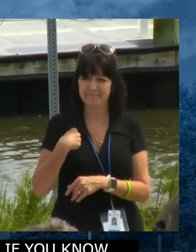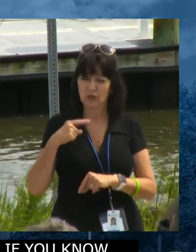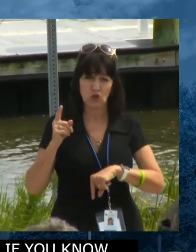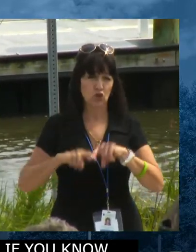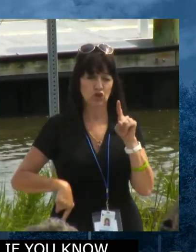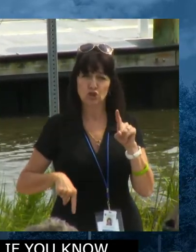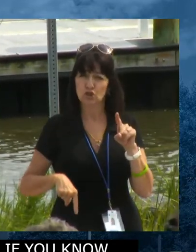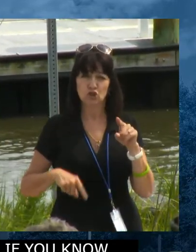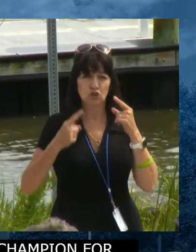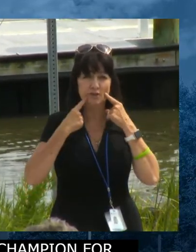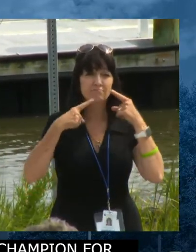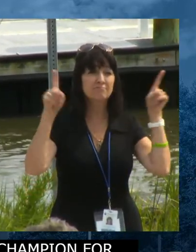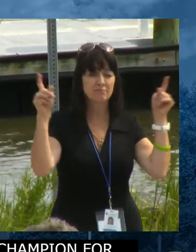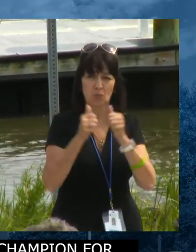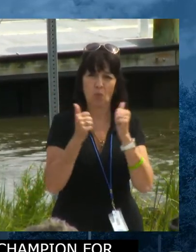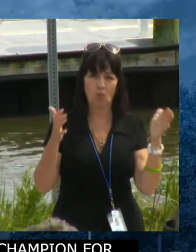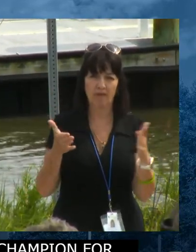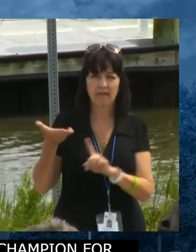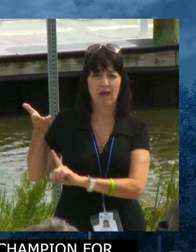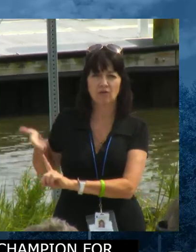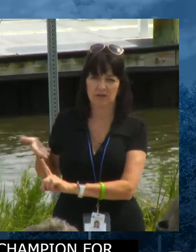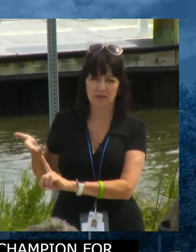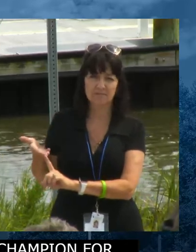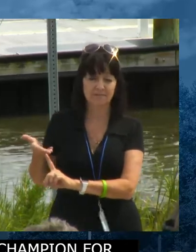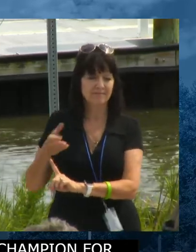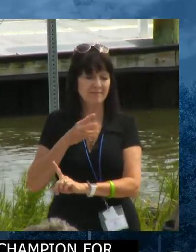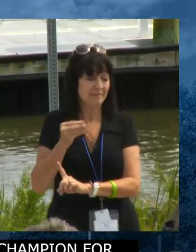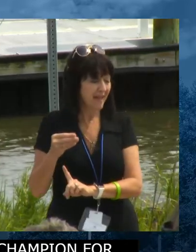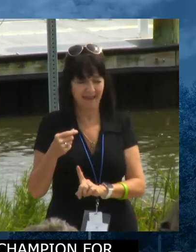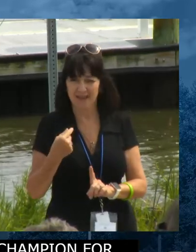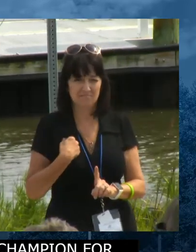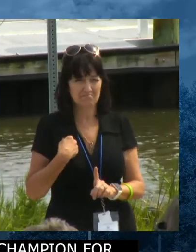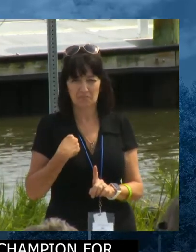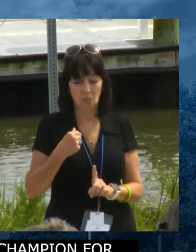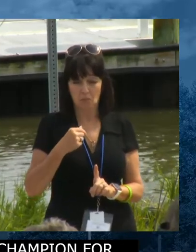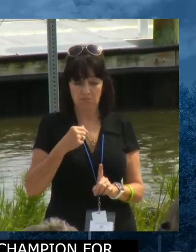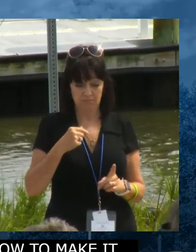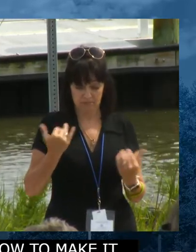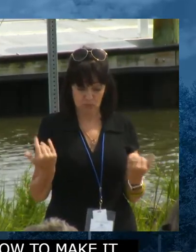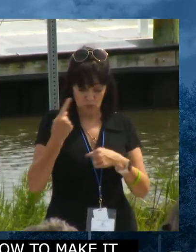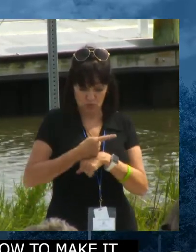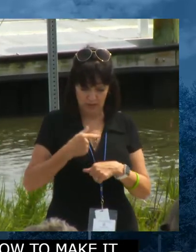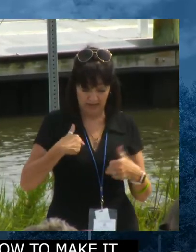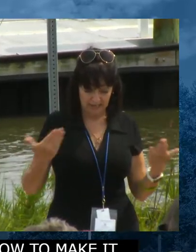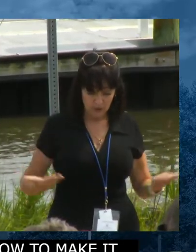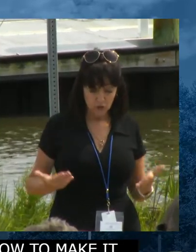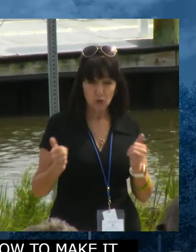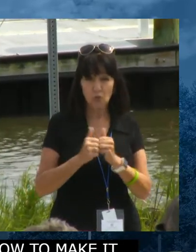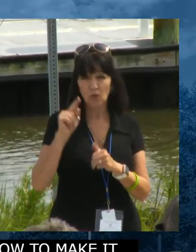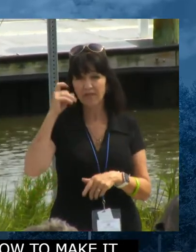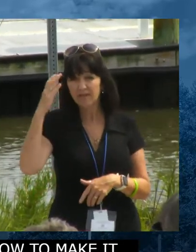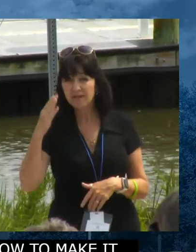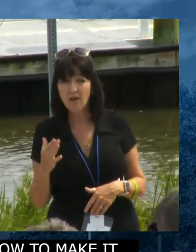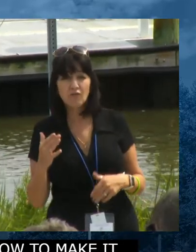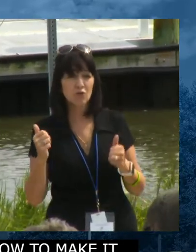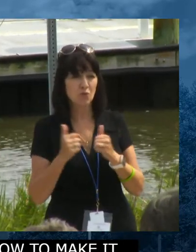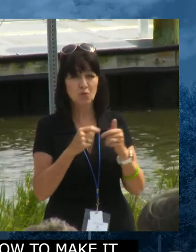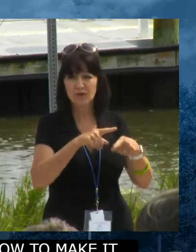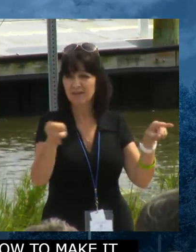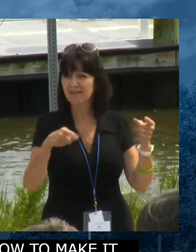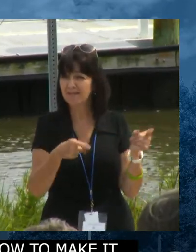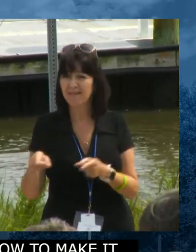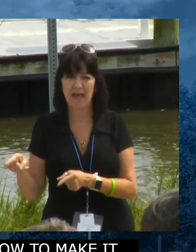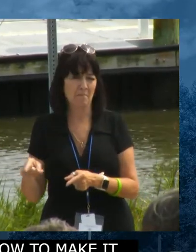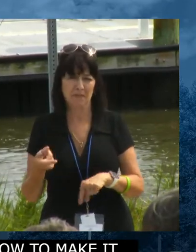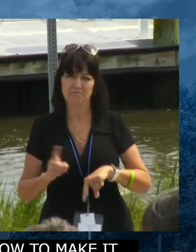I wouldn't be standing here with all of you today and the governor to get this bill passed. Because sometimes you need that person that like when you're going off